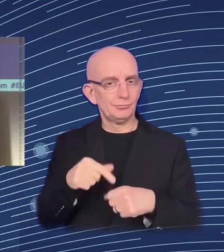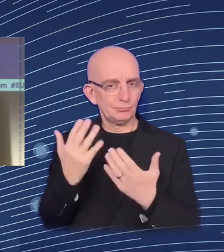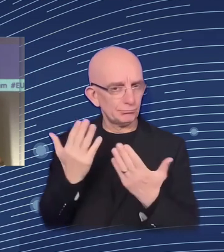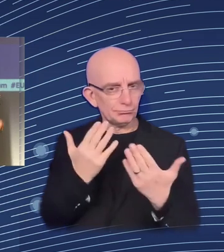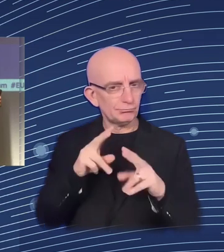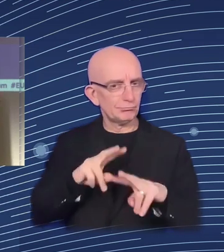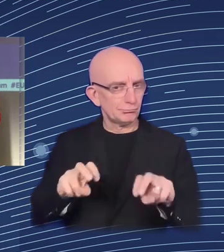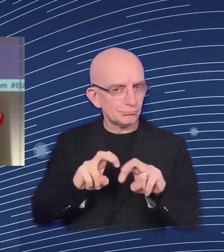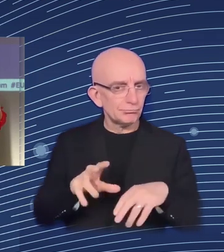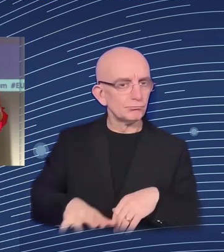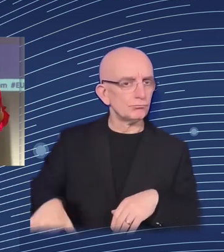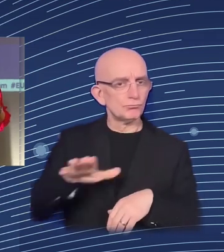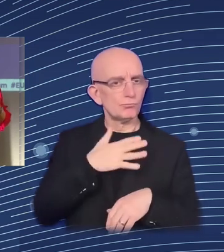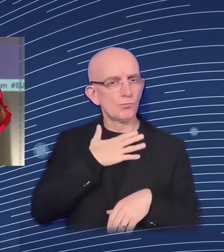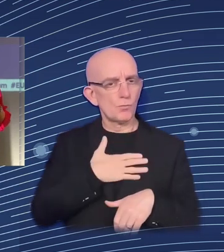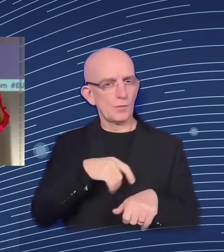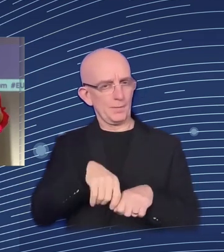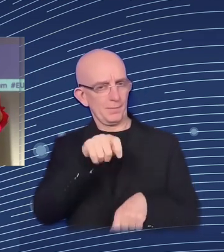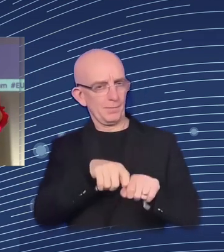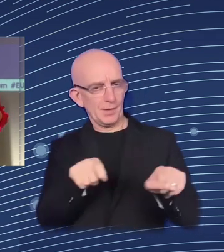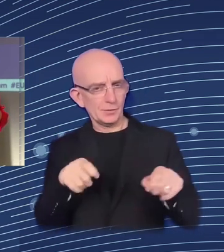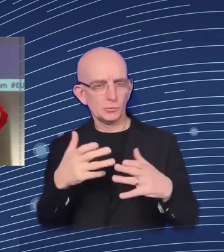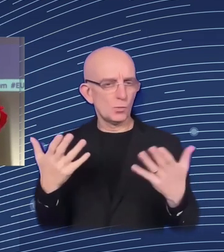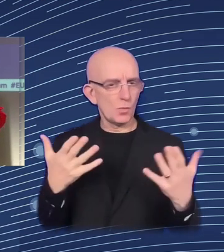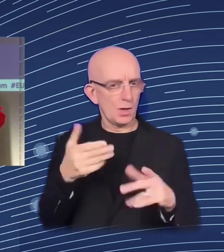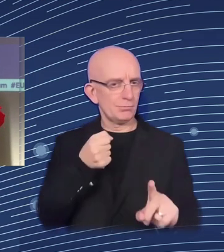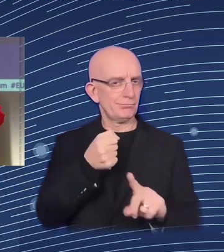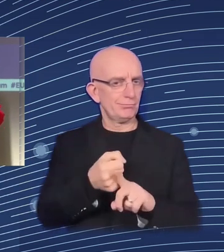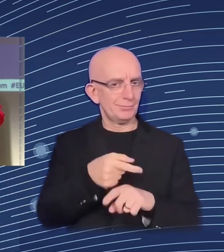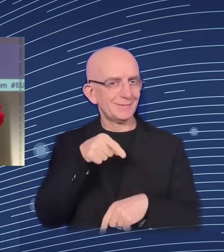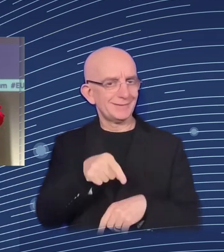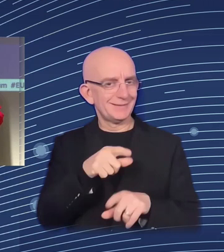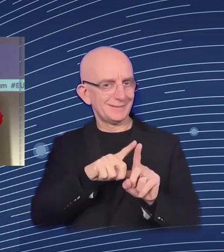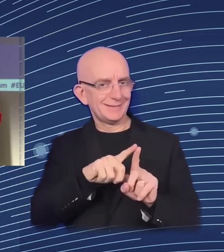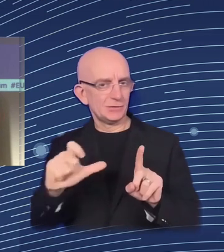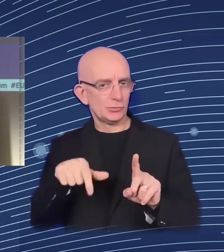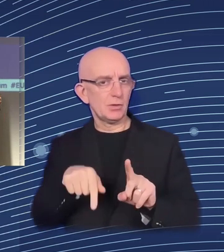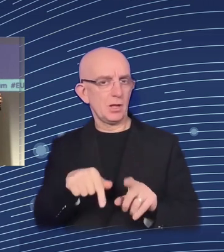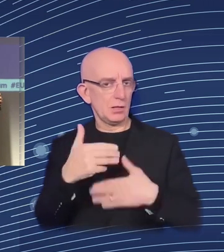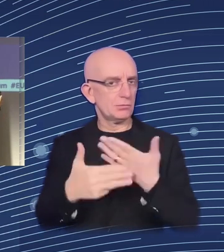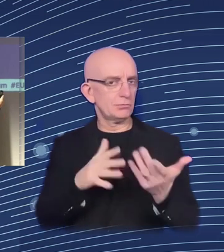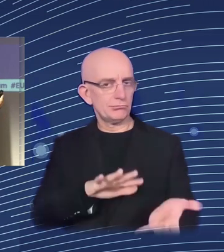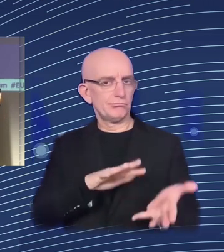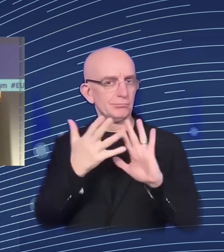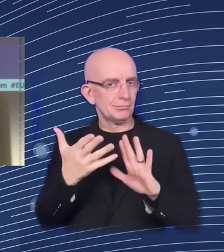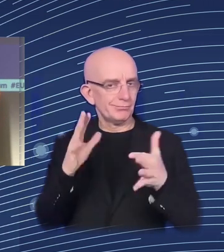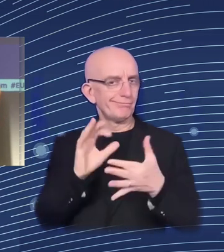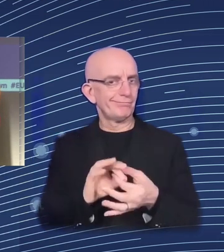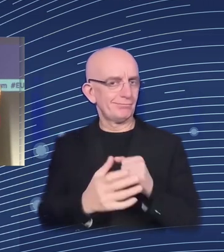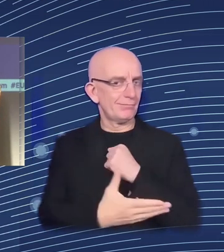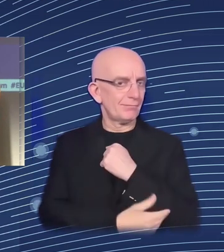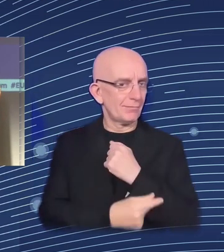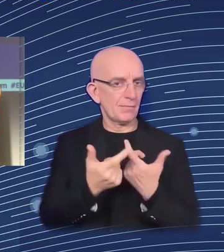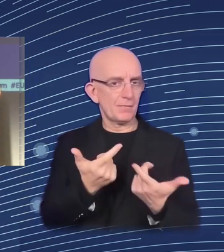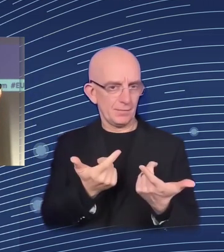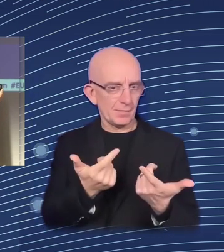And I want to share with you some of the reflections, but also some of the reflections which really come from the